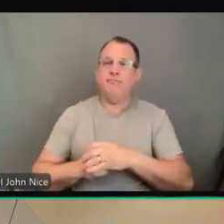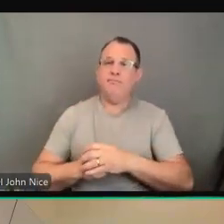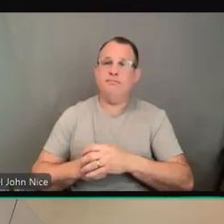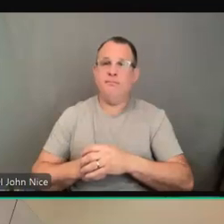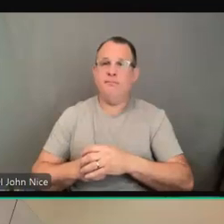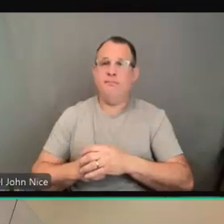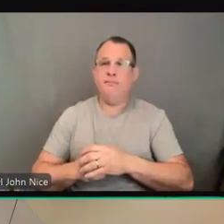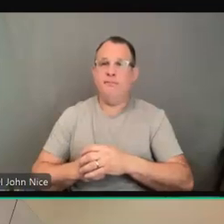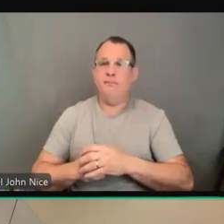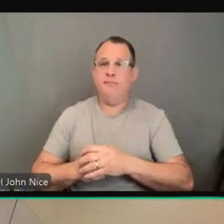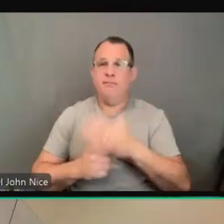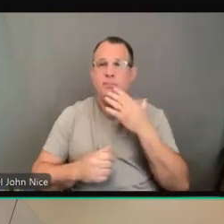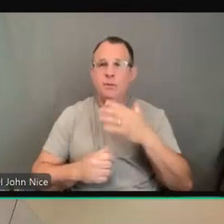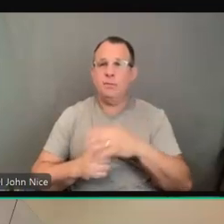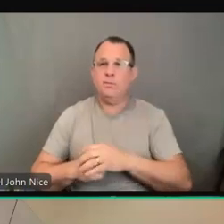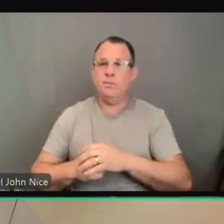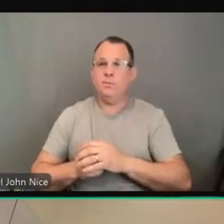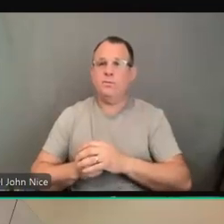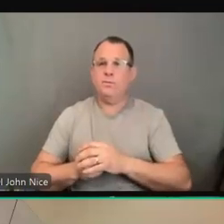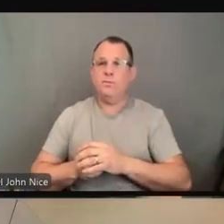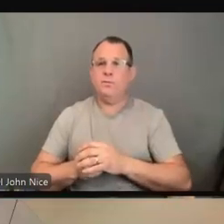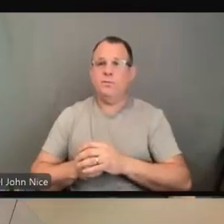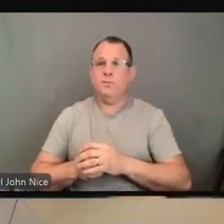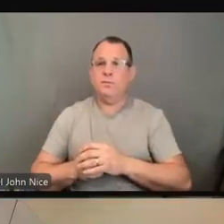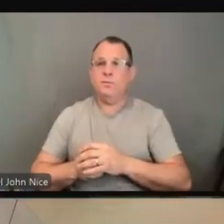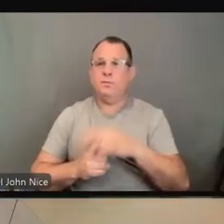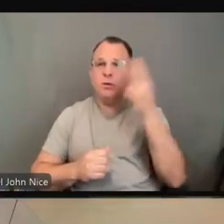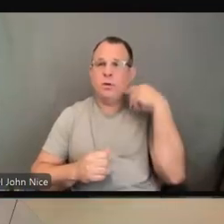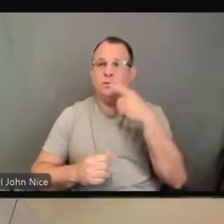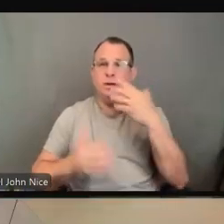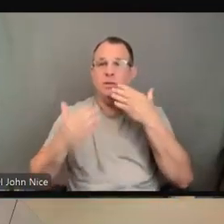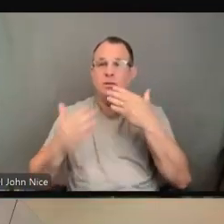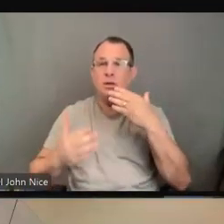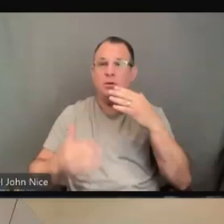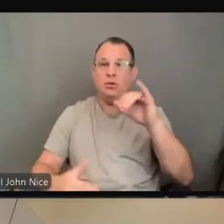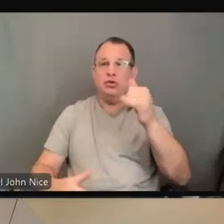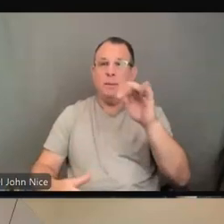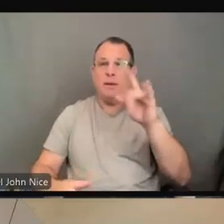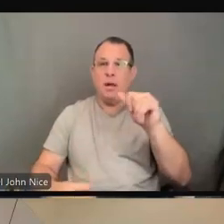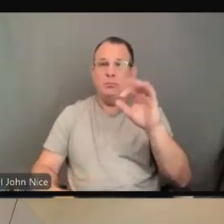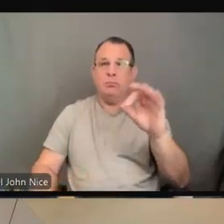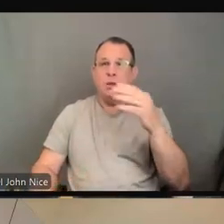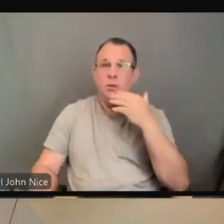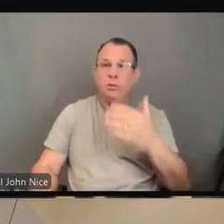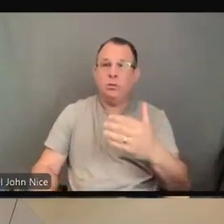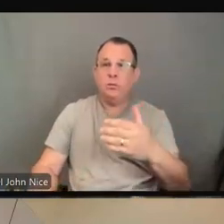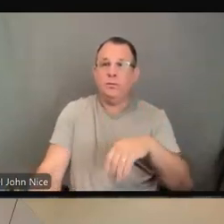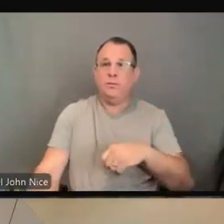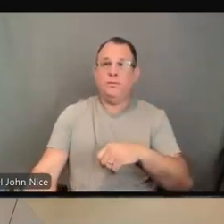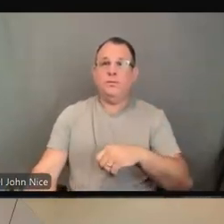Yes, thank you. Thank you, Jamila. The next question we have is,